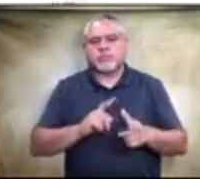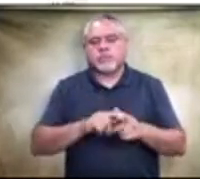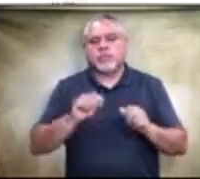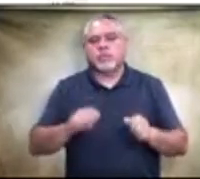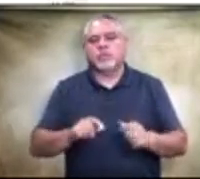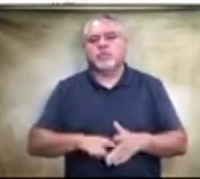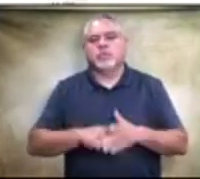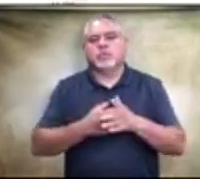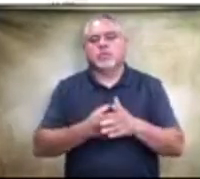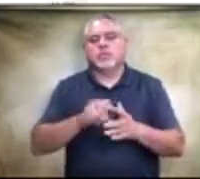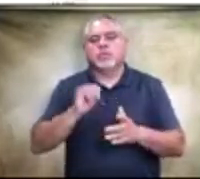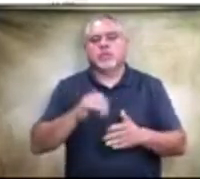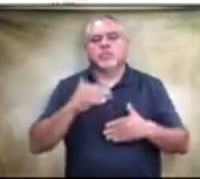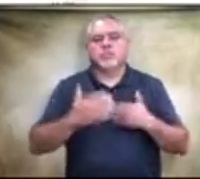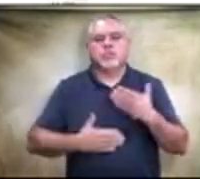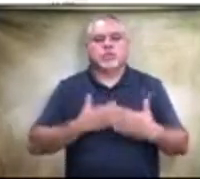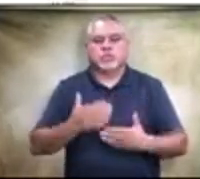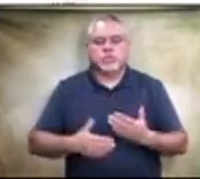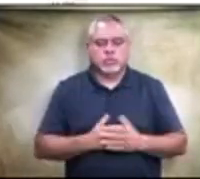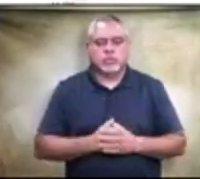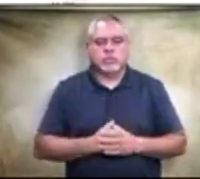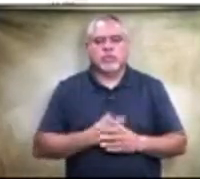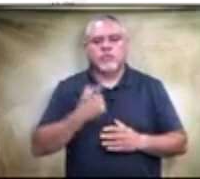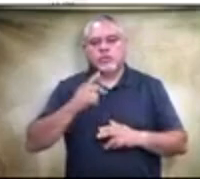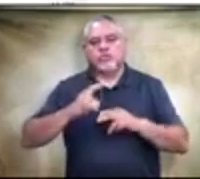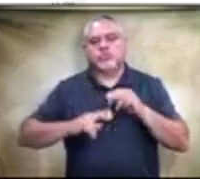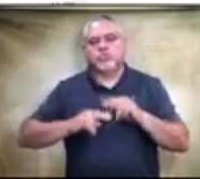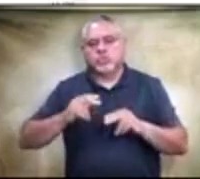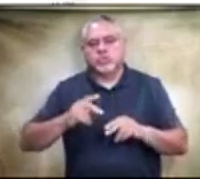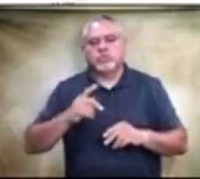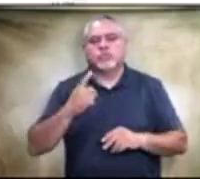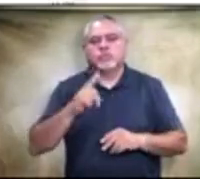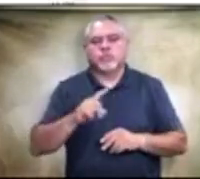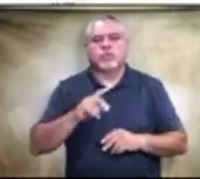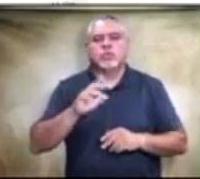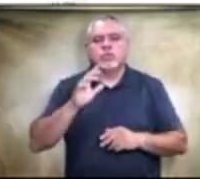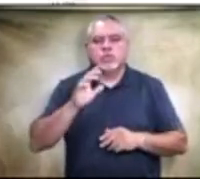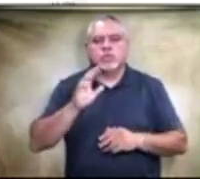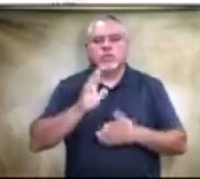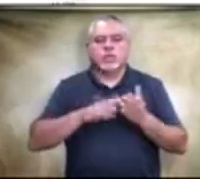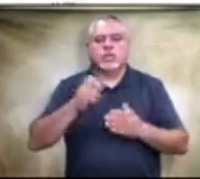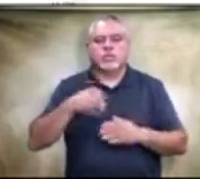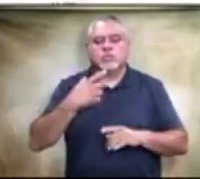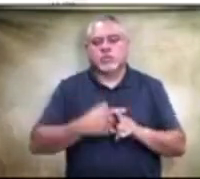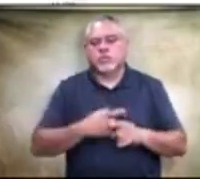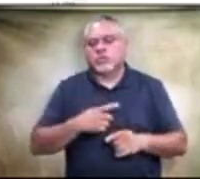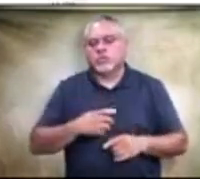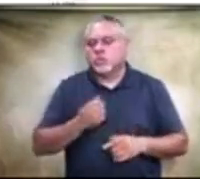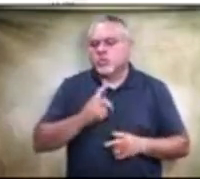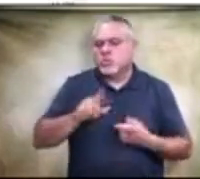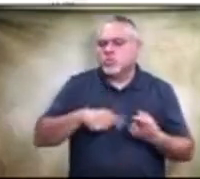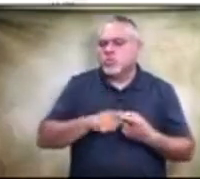for construction on early college high school next month. So when, when is this going to be